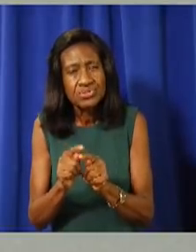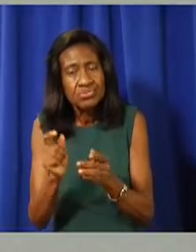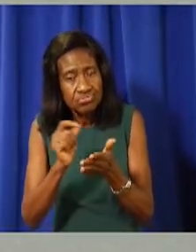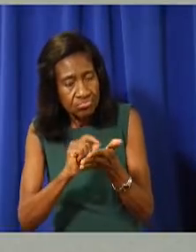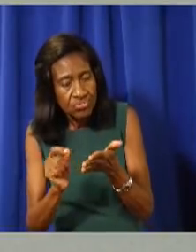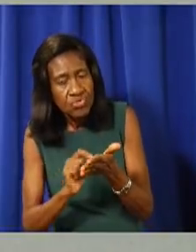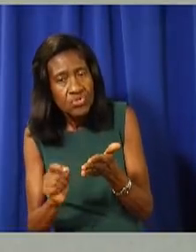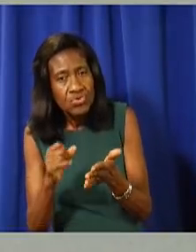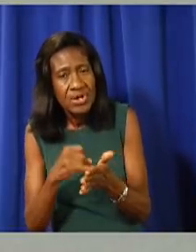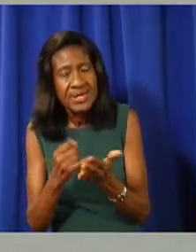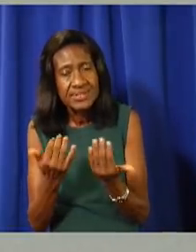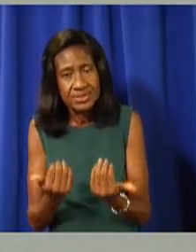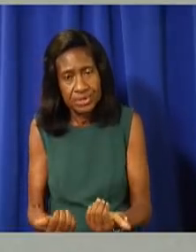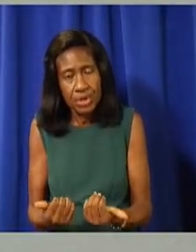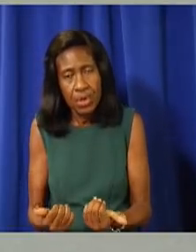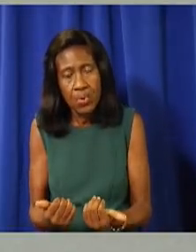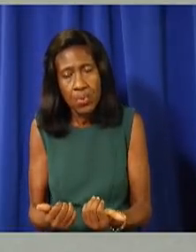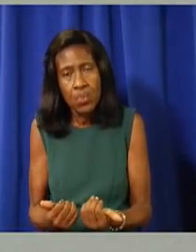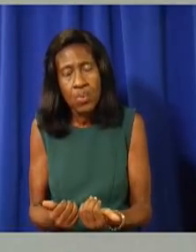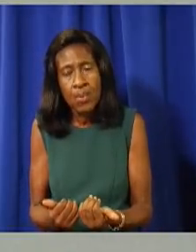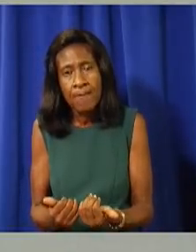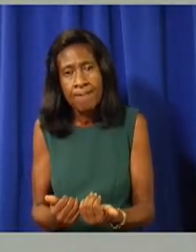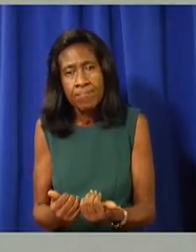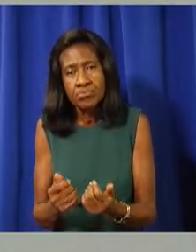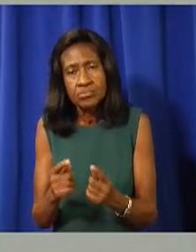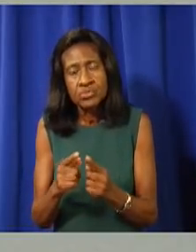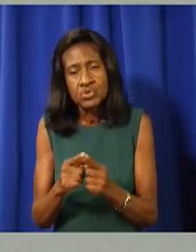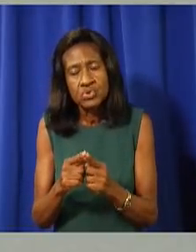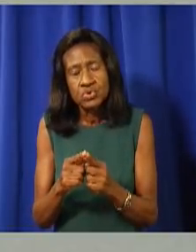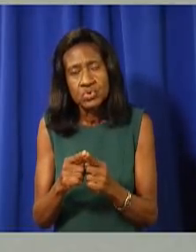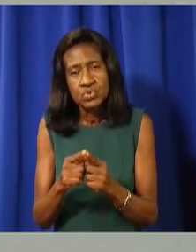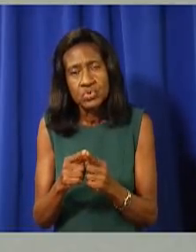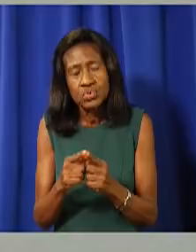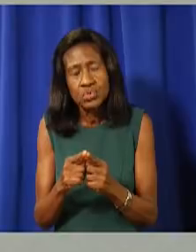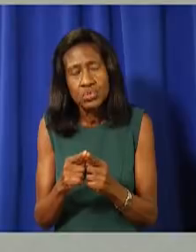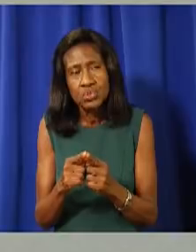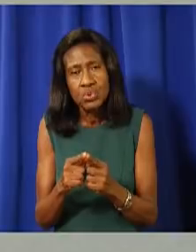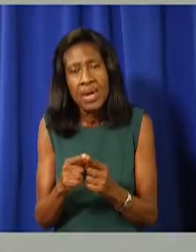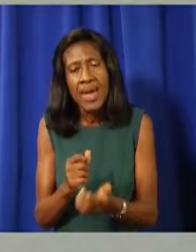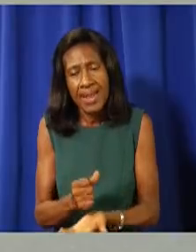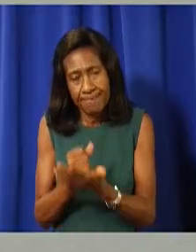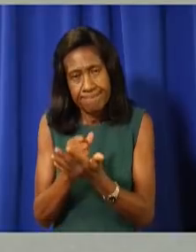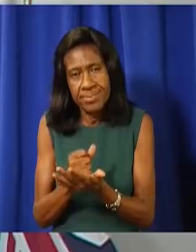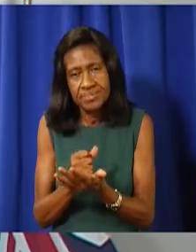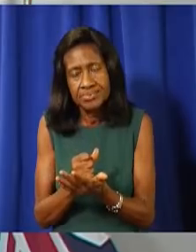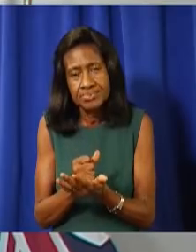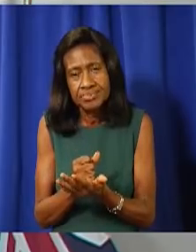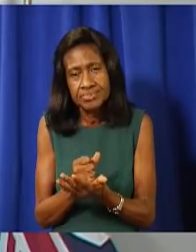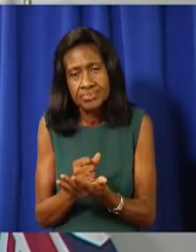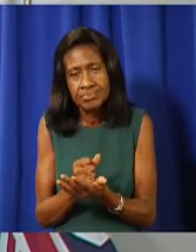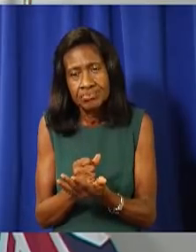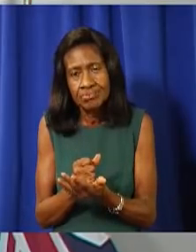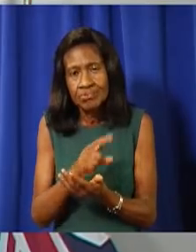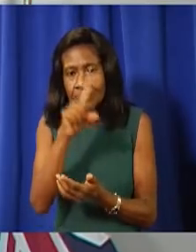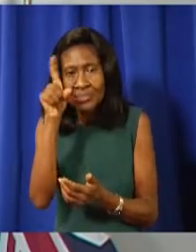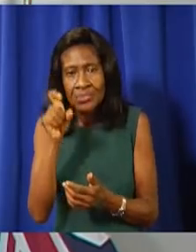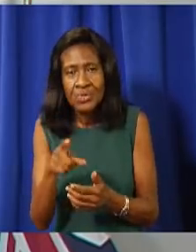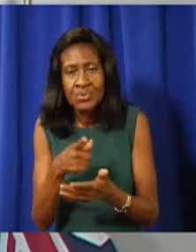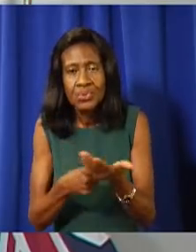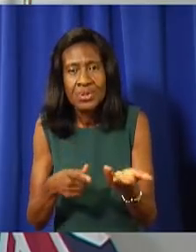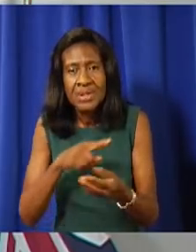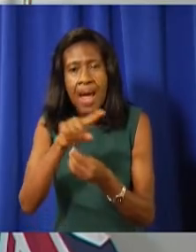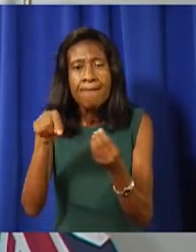to those, to those additional acts in order to, um, to accomplish what we're, we're seeking to accomplish. What about teachers? What we there yet?